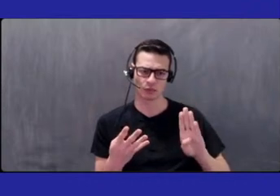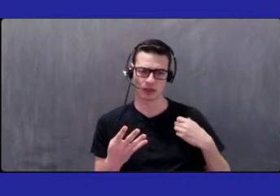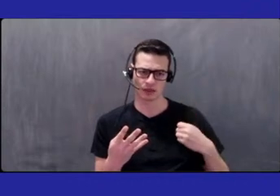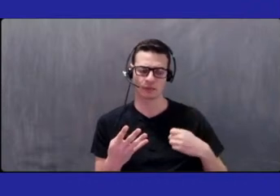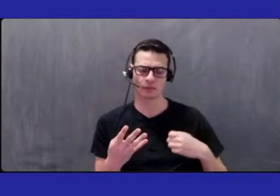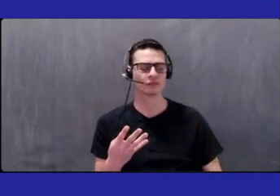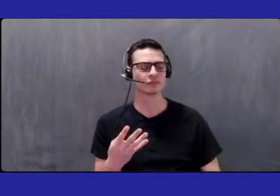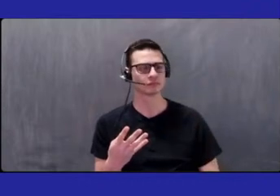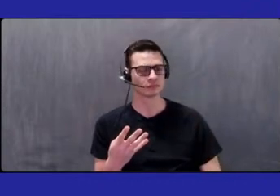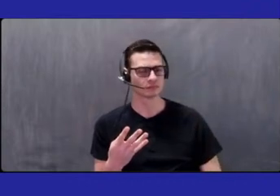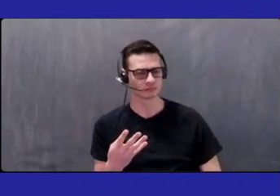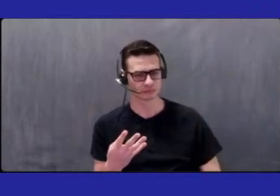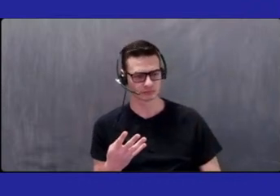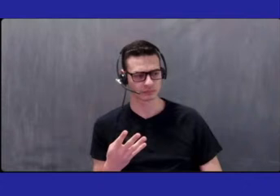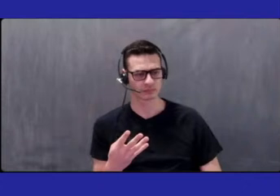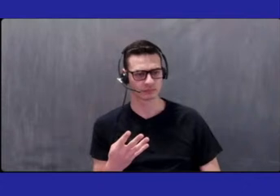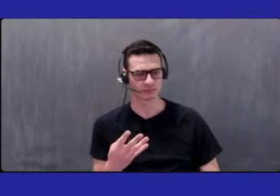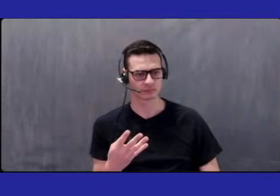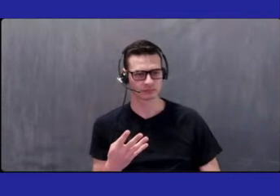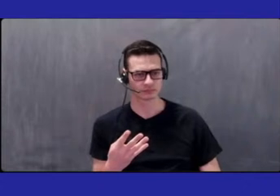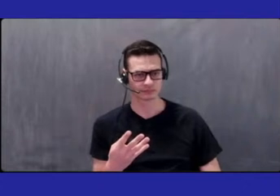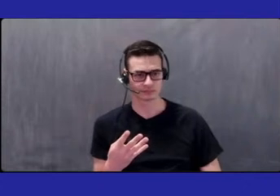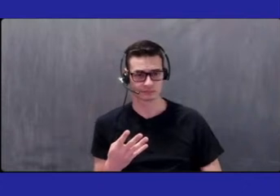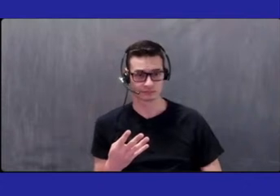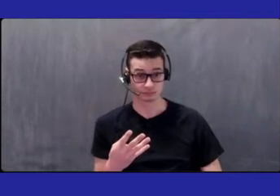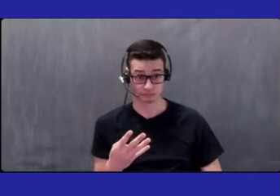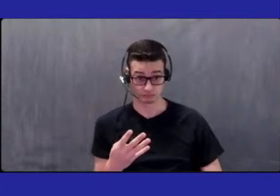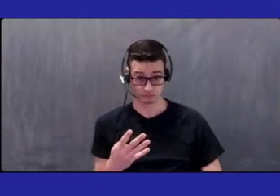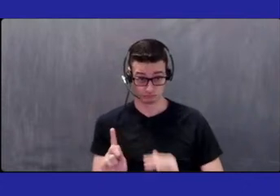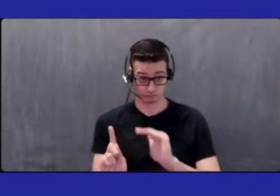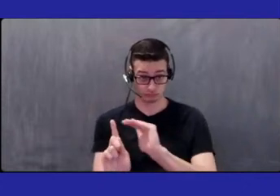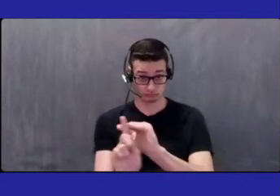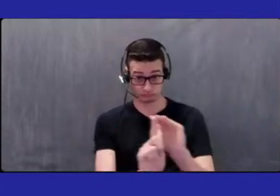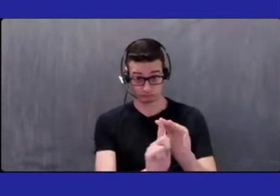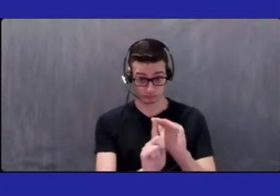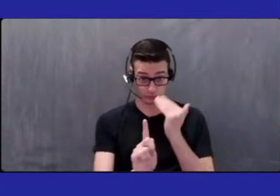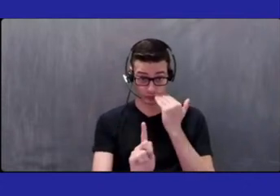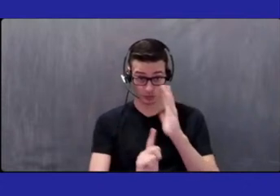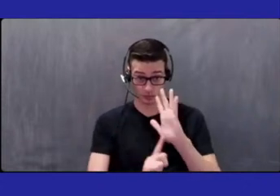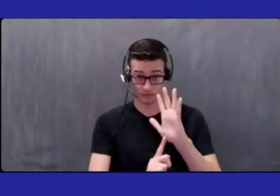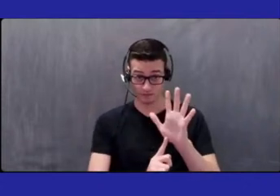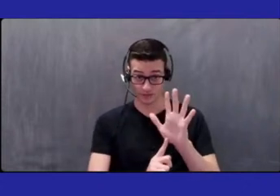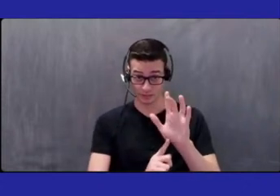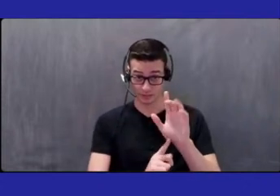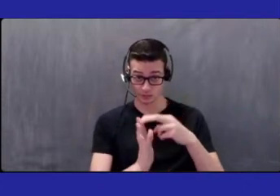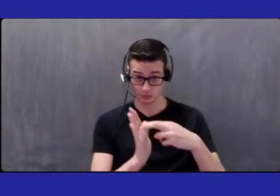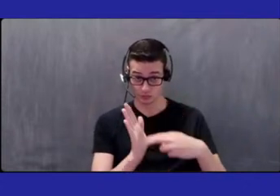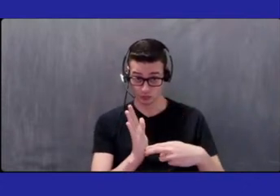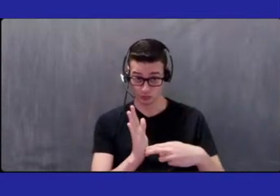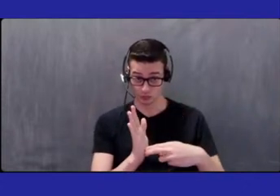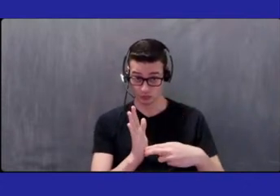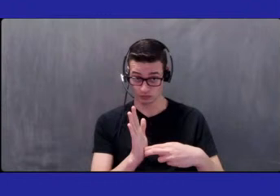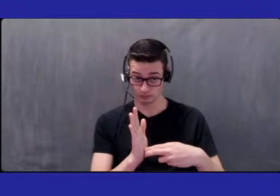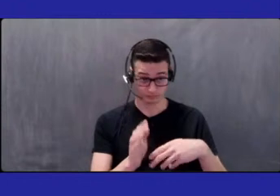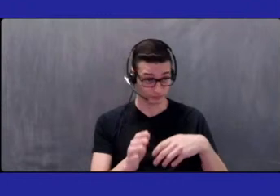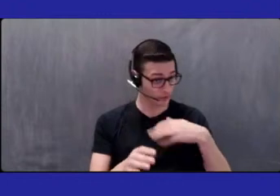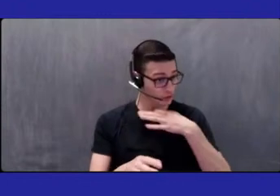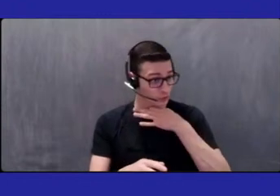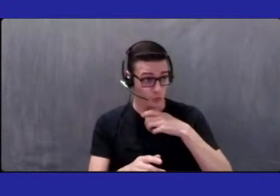So everybody know the five-minute rule. I wonder who's going to keep time.